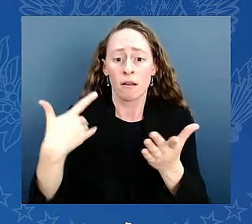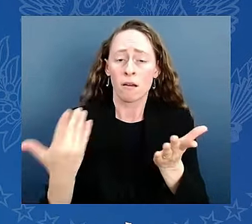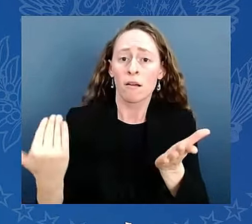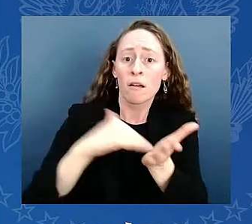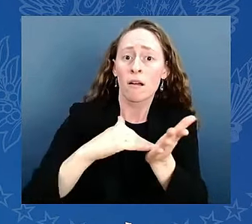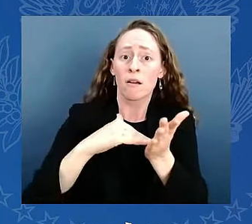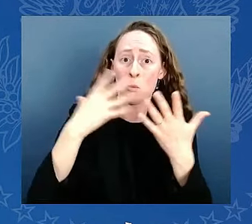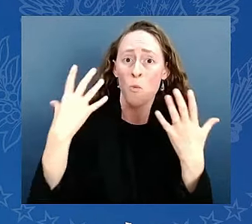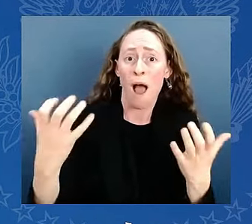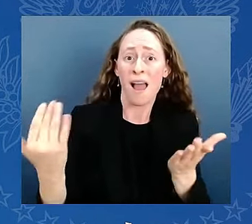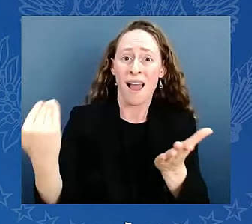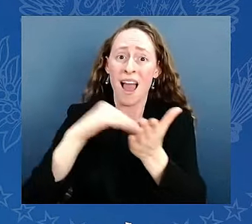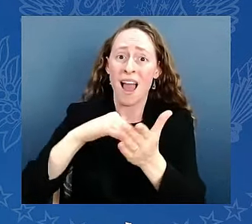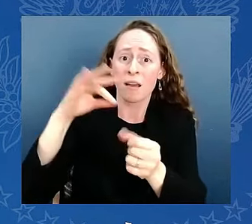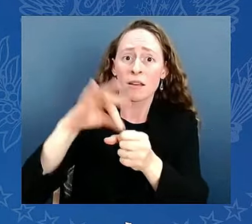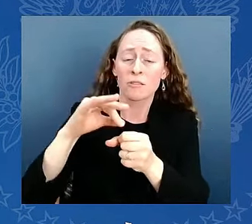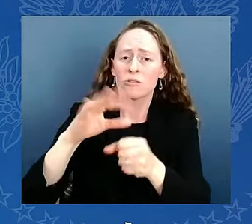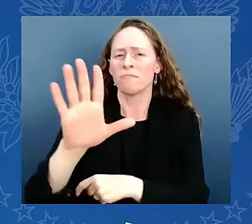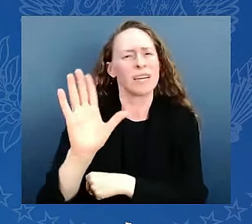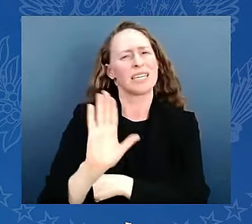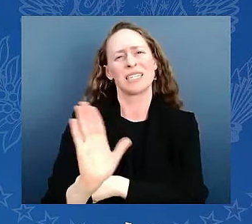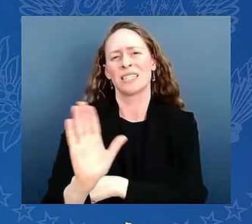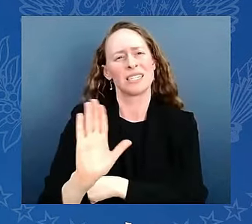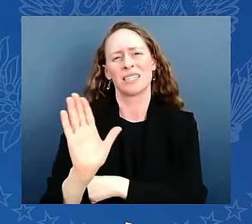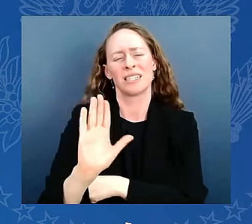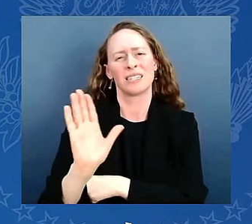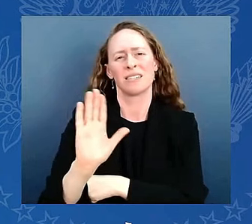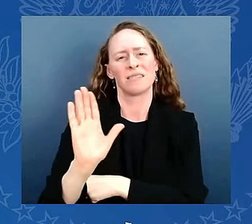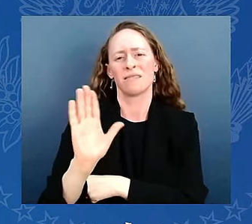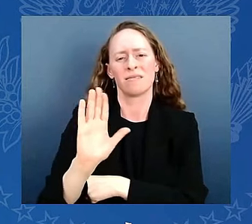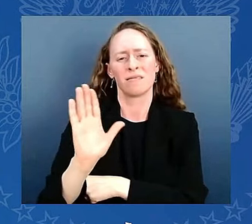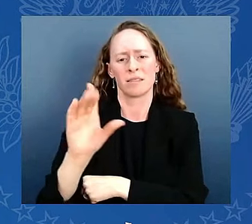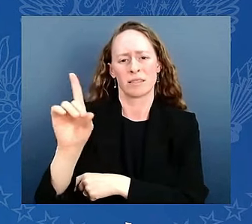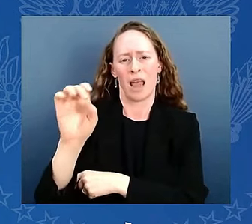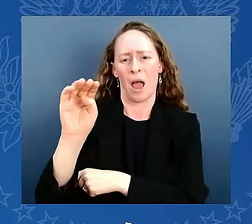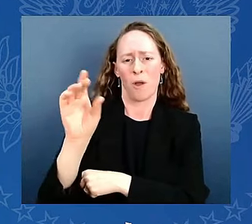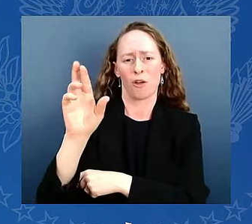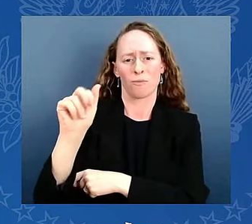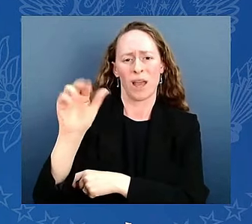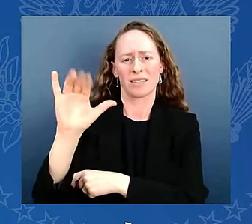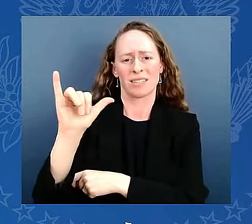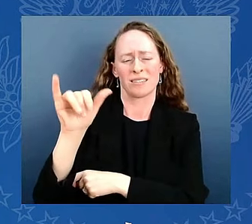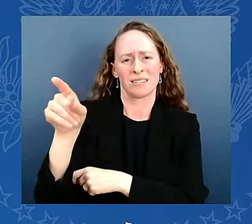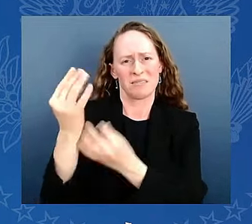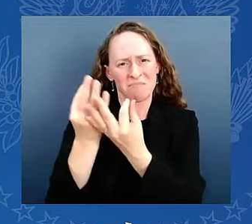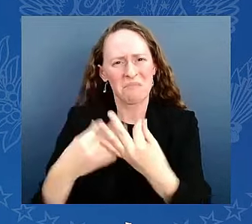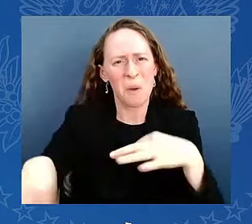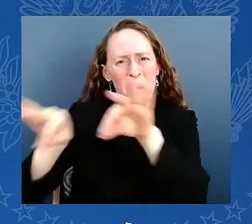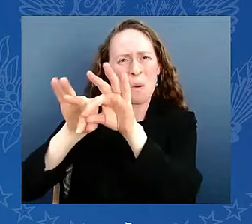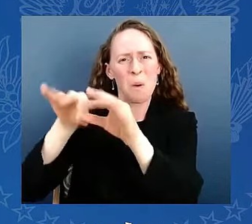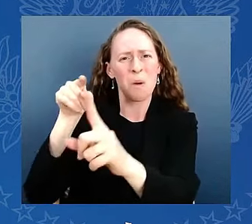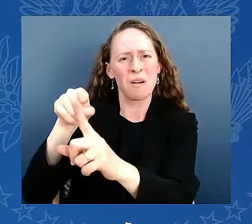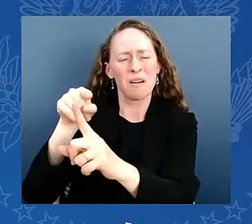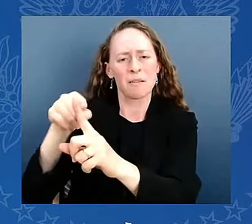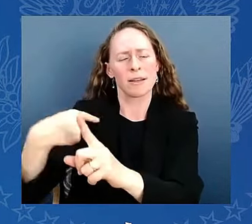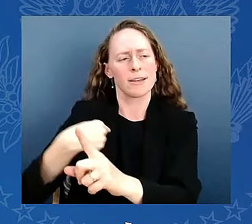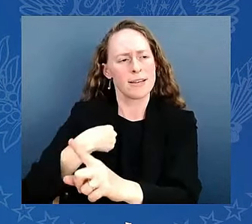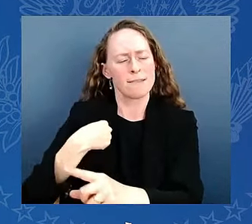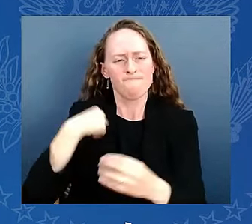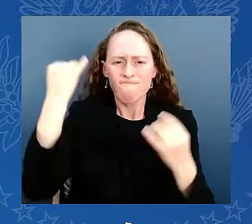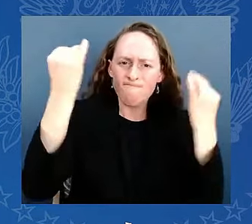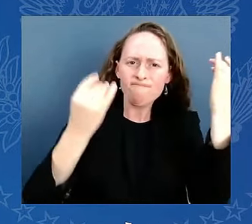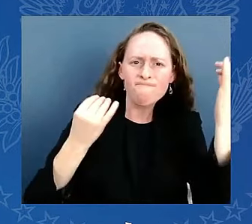I've decided the best way forward is to pass the torch to a new generation. That's the best way to unite our nation.